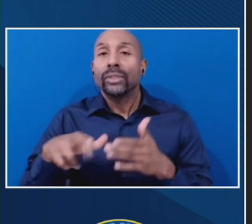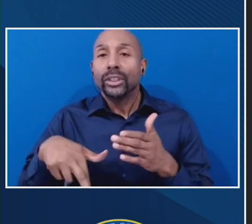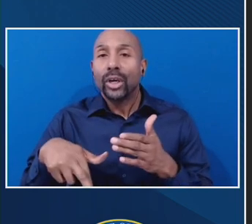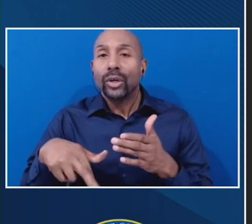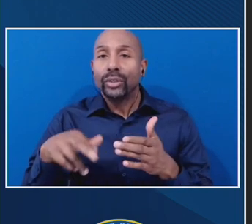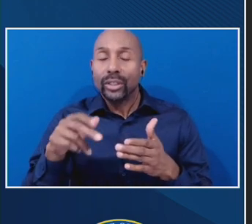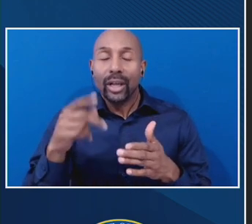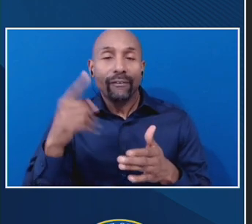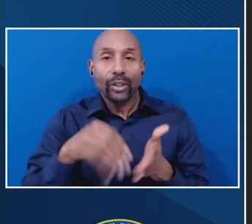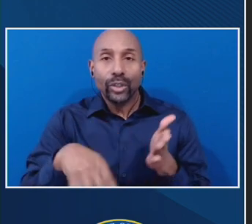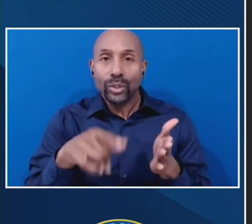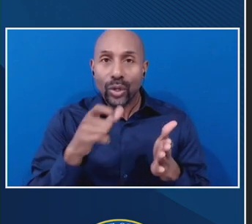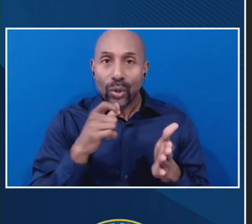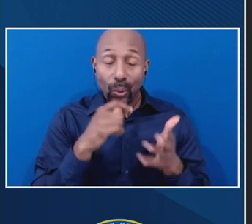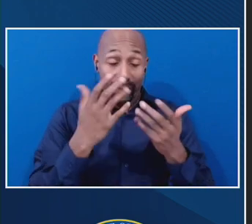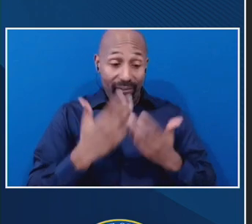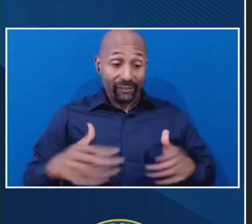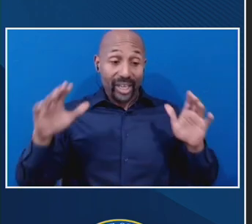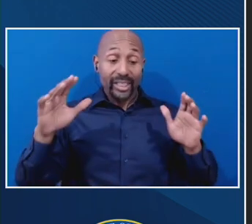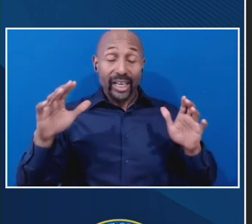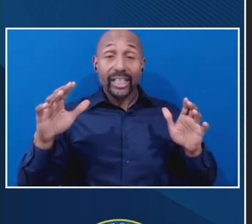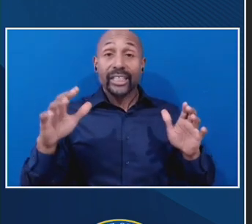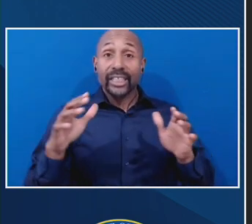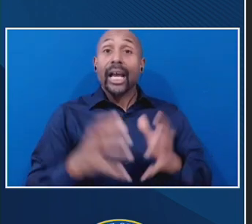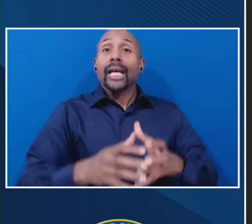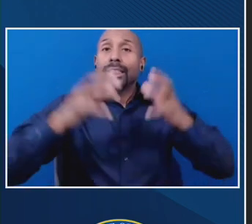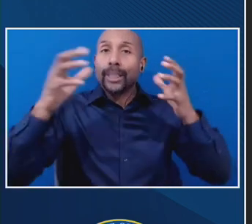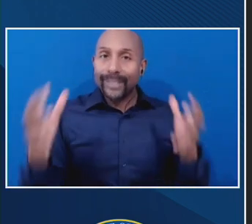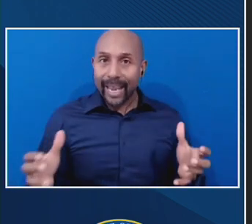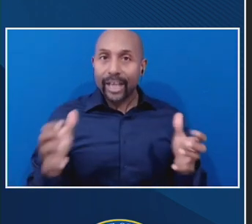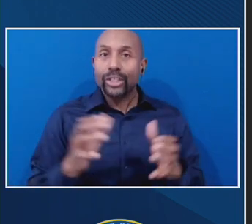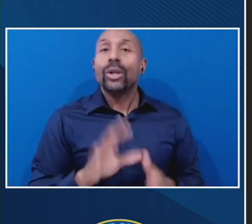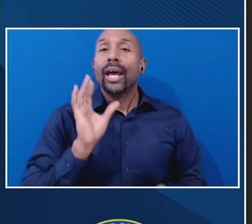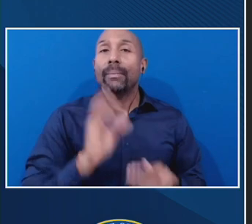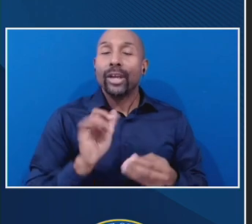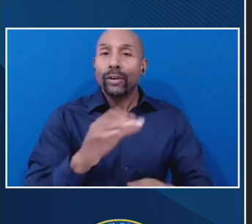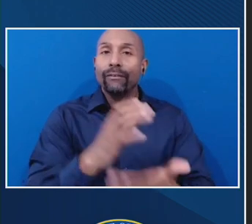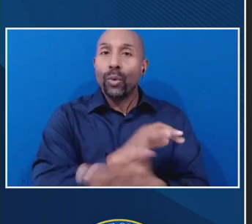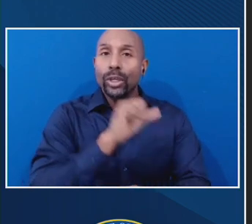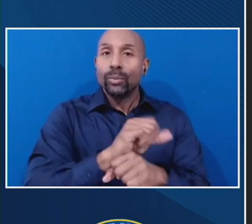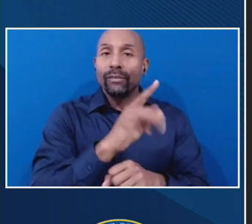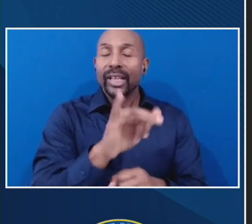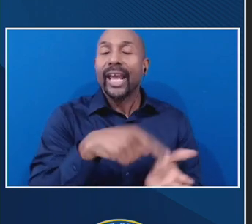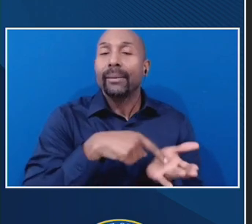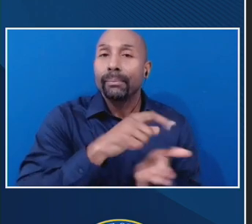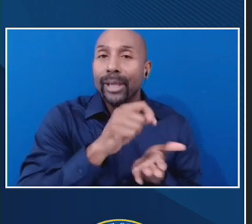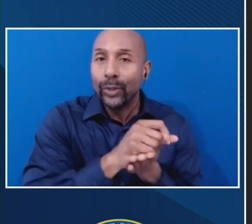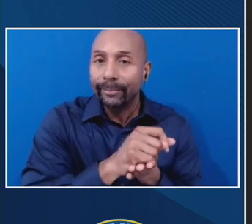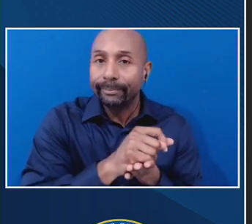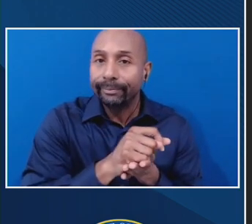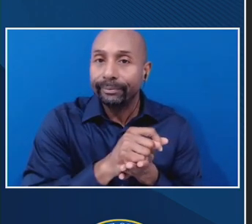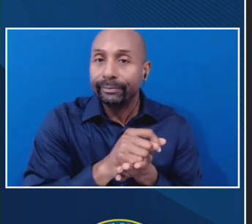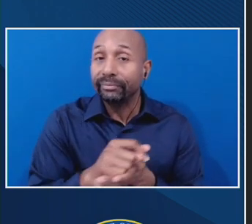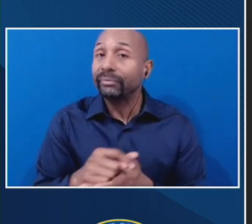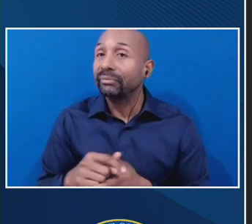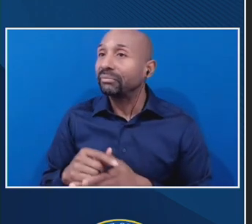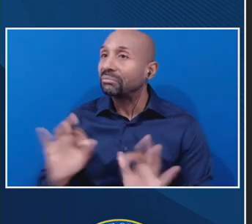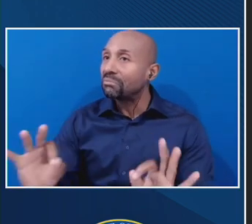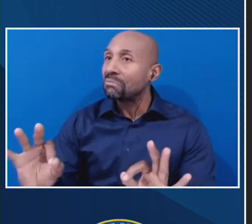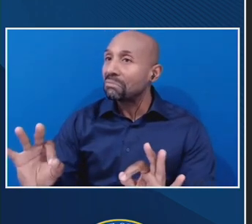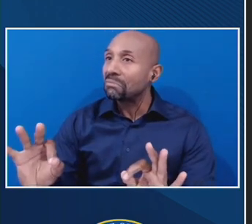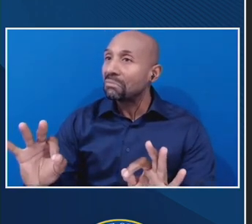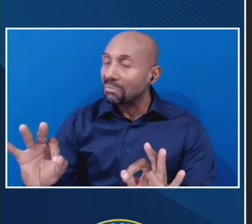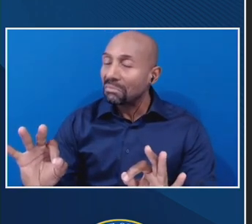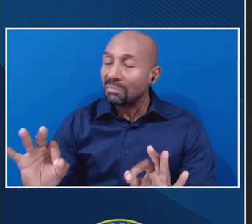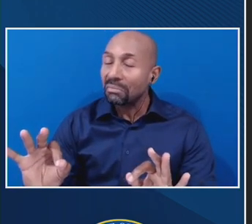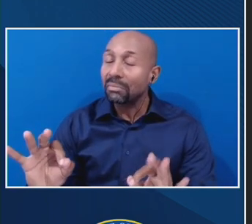it any better than that. I mean, I think the department's own words are very accurate in terms of the impact to students. Um, especially when we think about, uh, programs offered